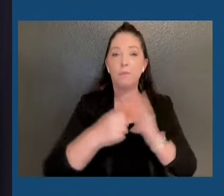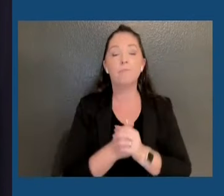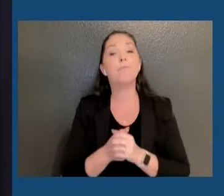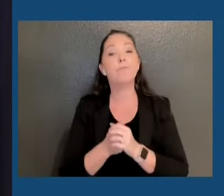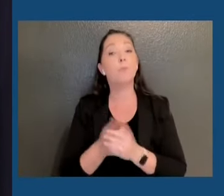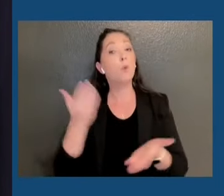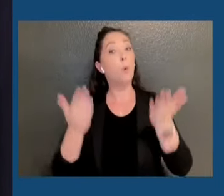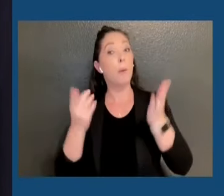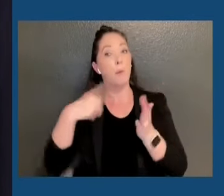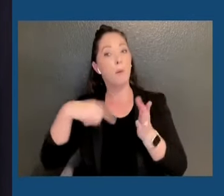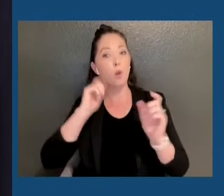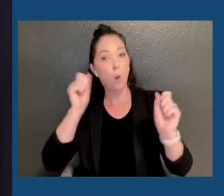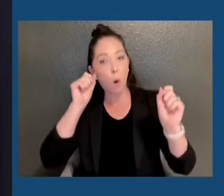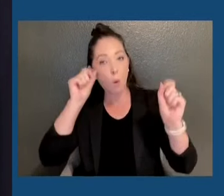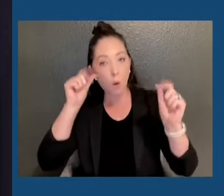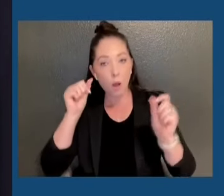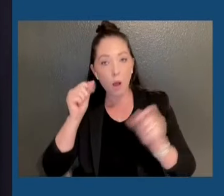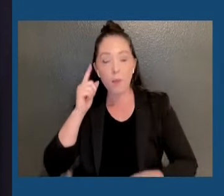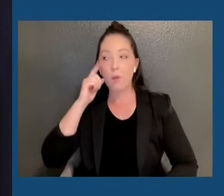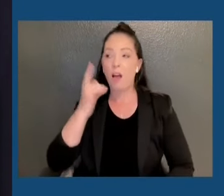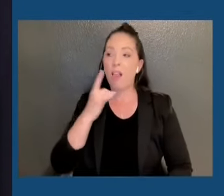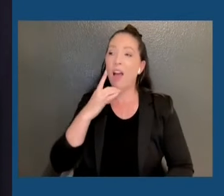lamp doesn't shine quite as bright anymore.